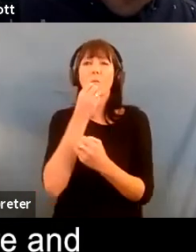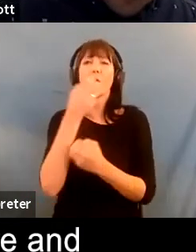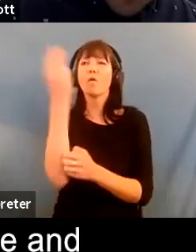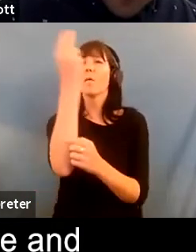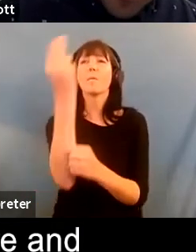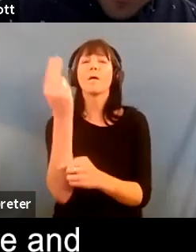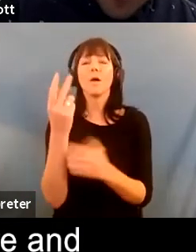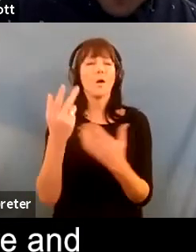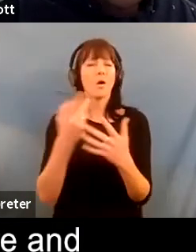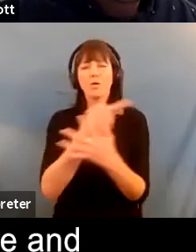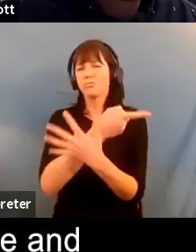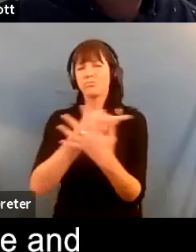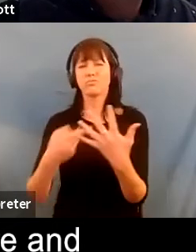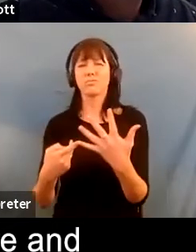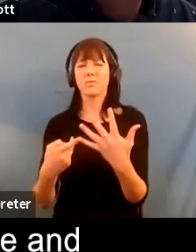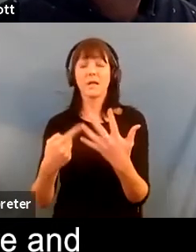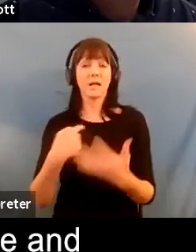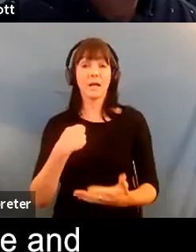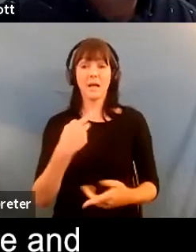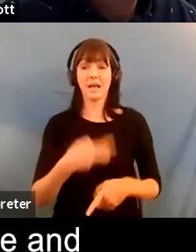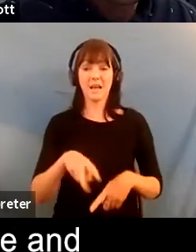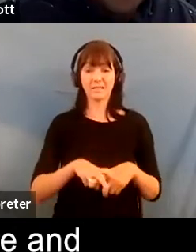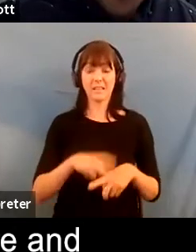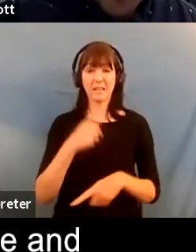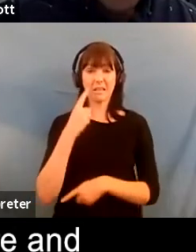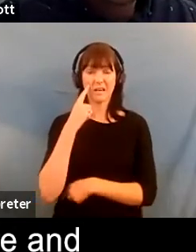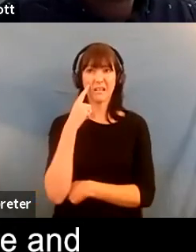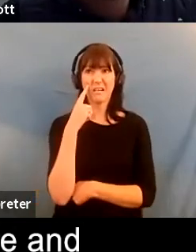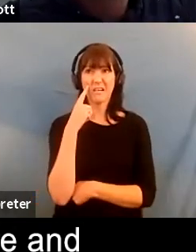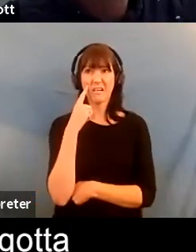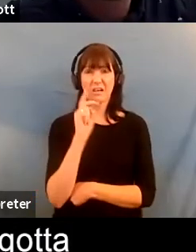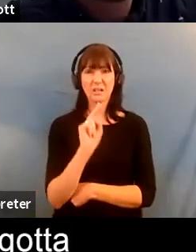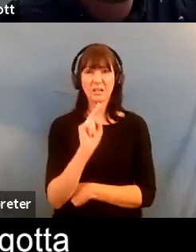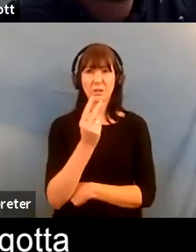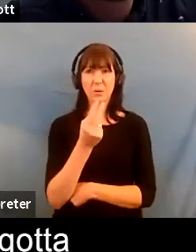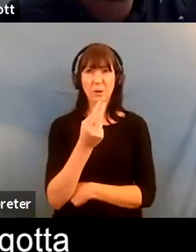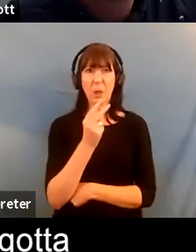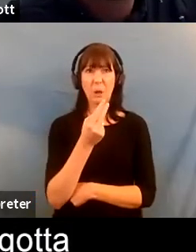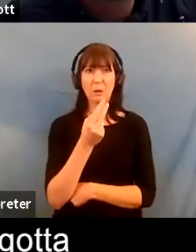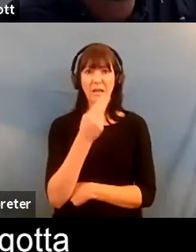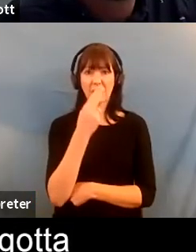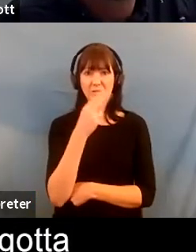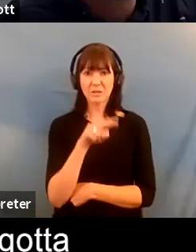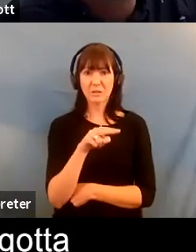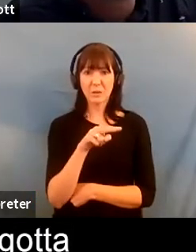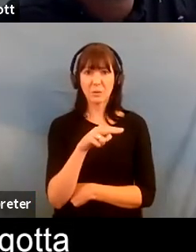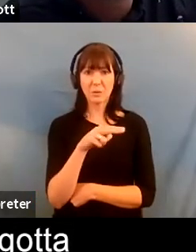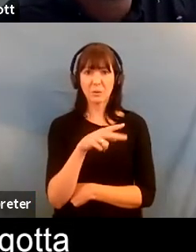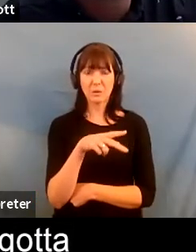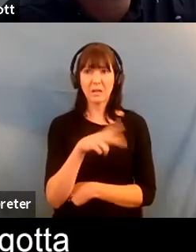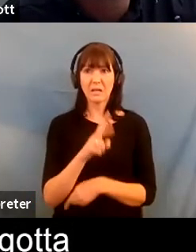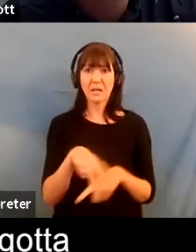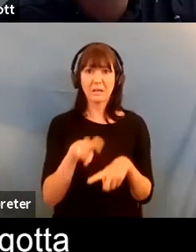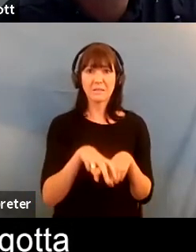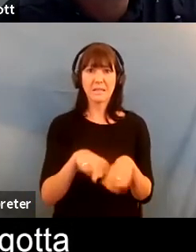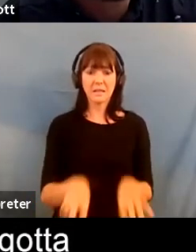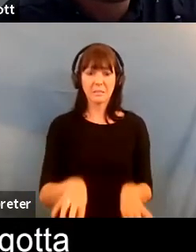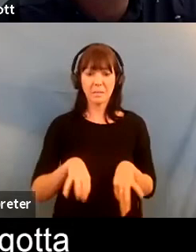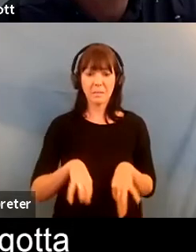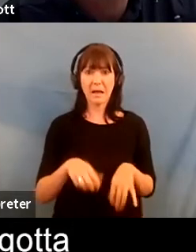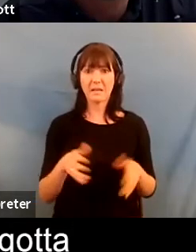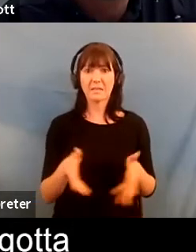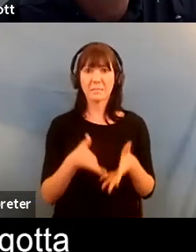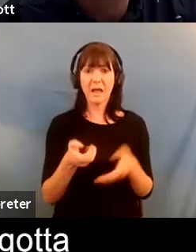and you sit there and think it's two o'clock i'm still in my pants playing candy crush you've got to be kind to yourself